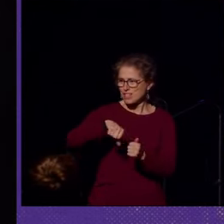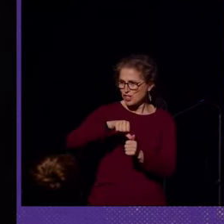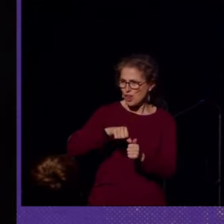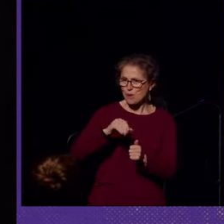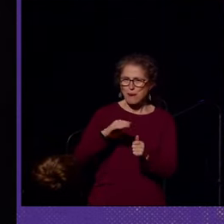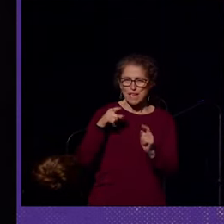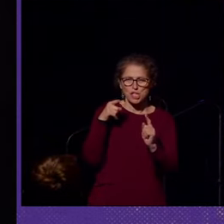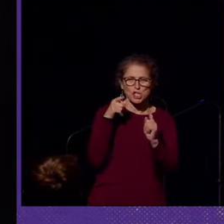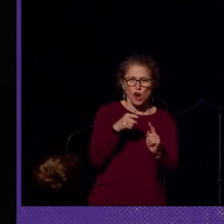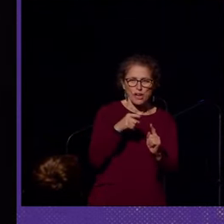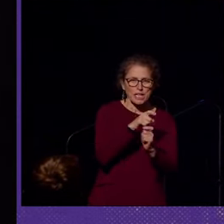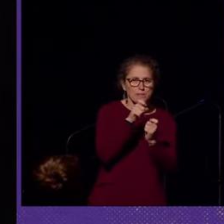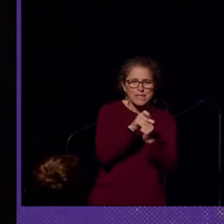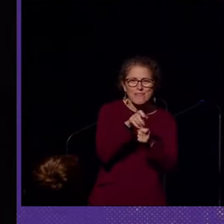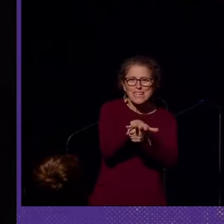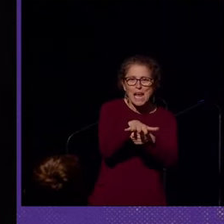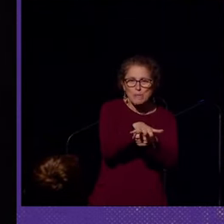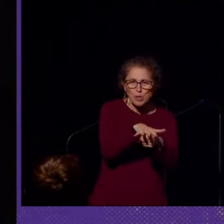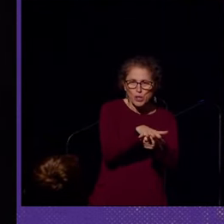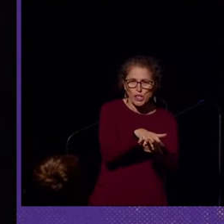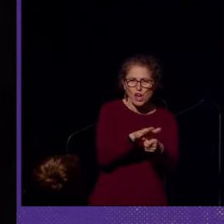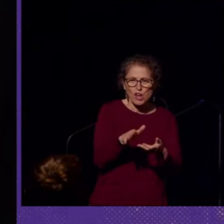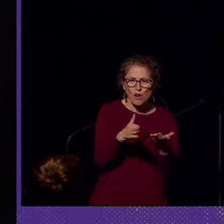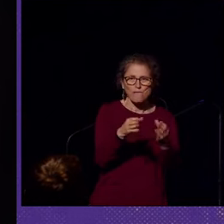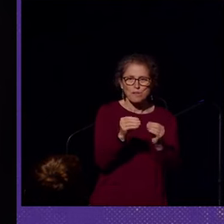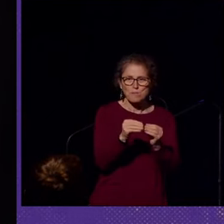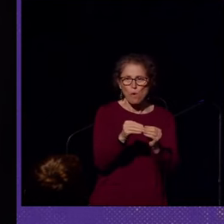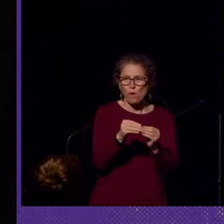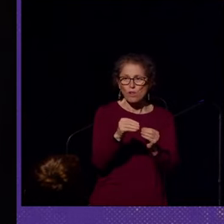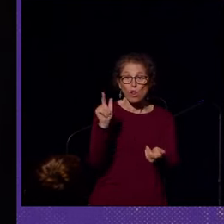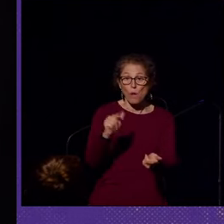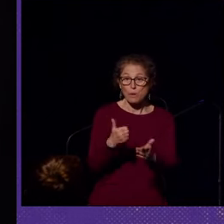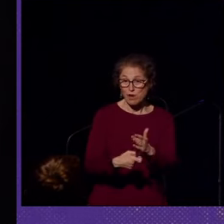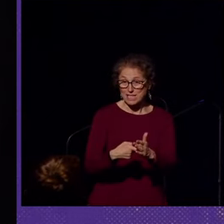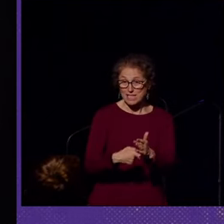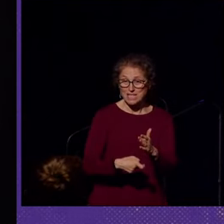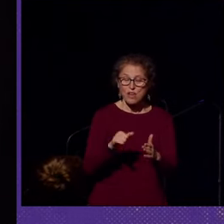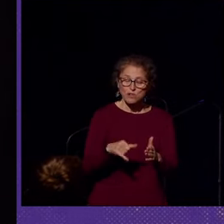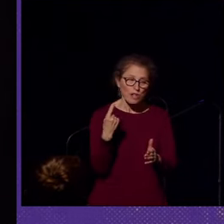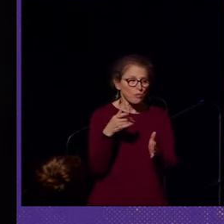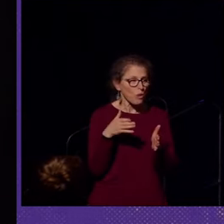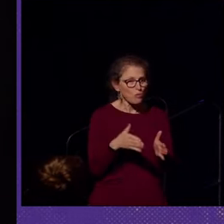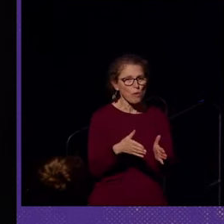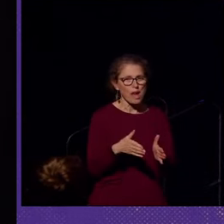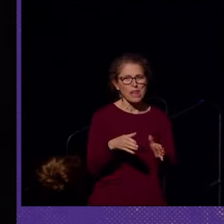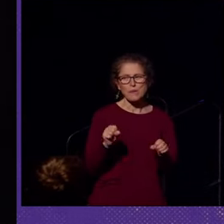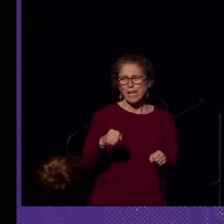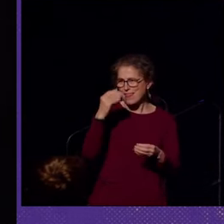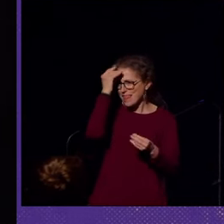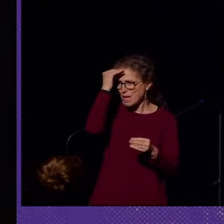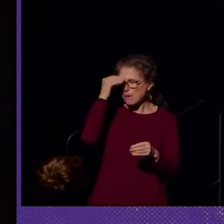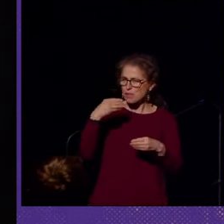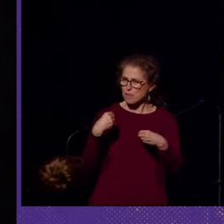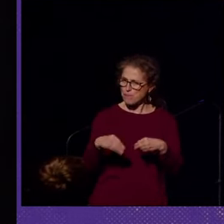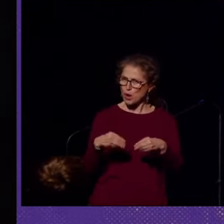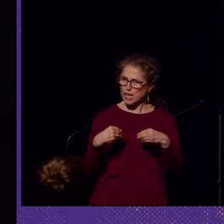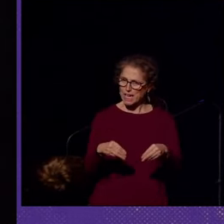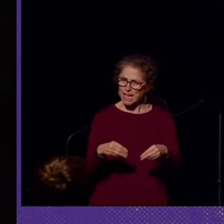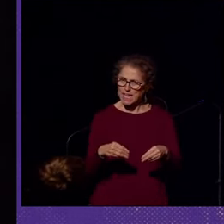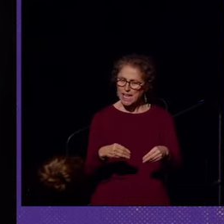targeting a specific neighborhood and offering lower prices. So that is one way we can think about the marketing